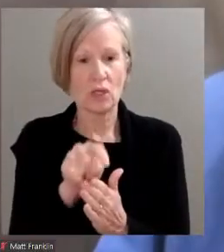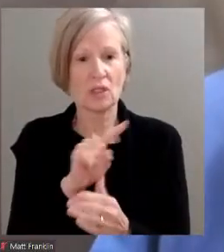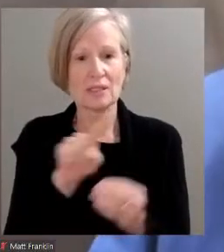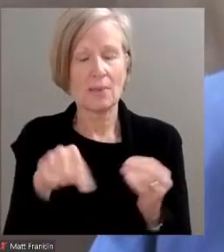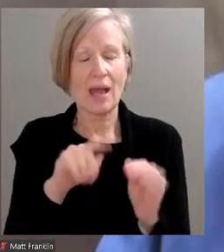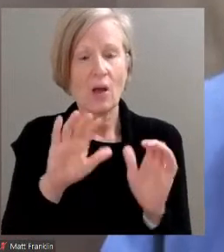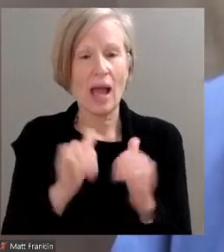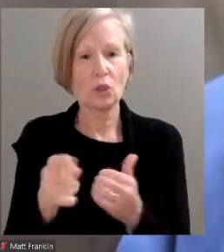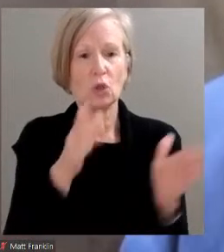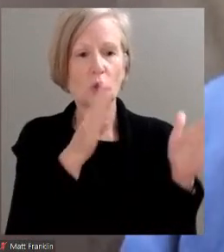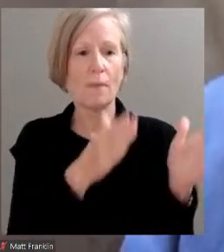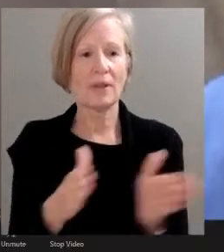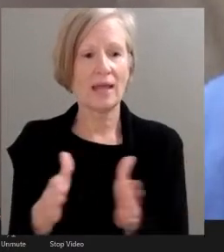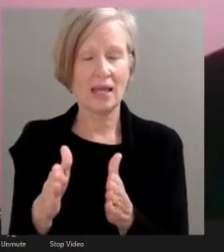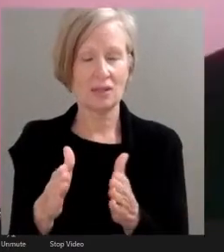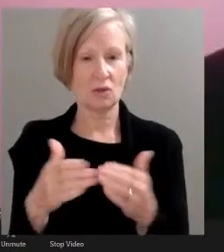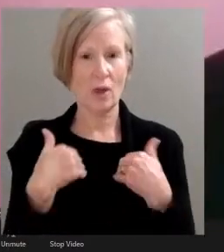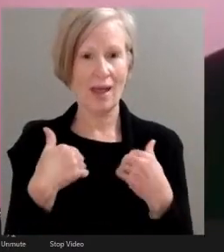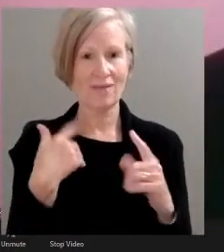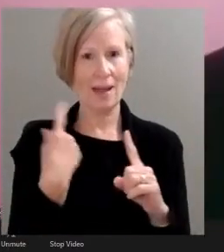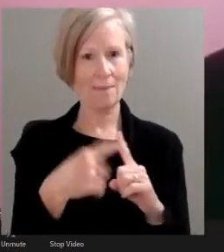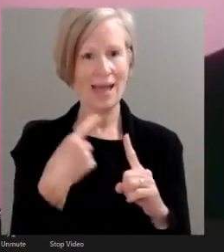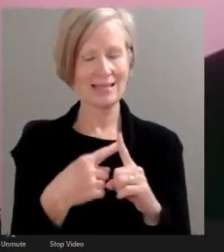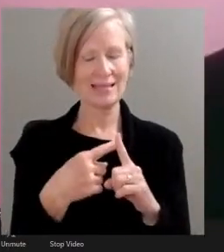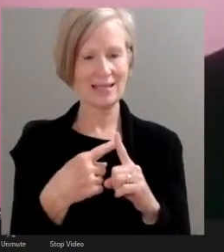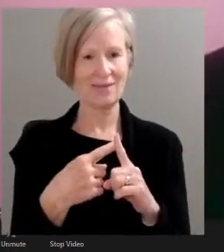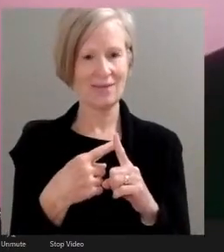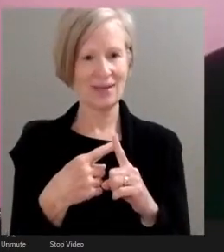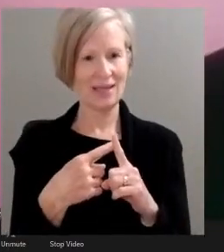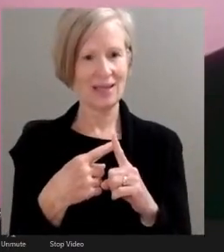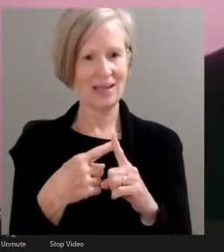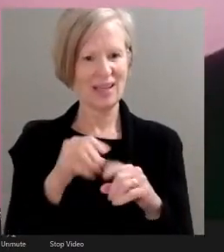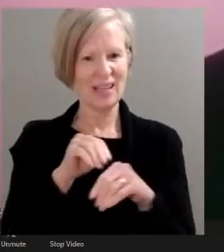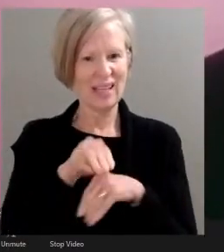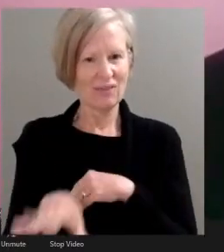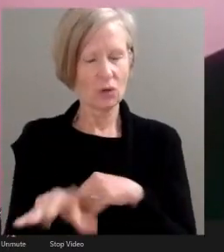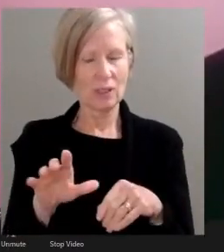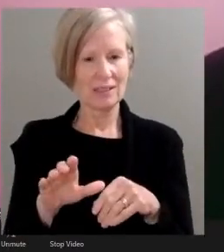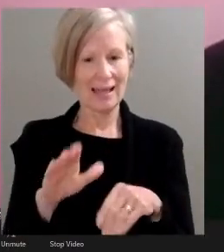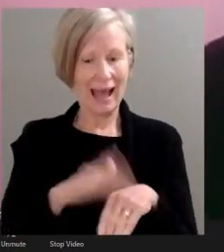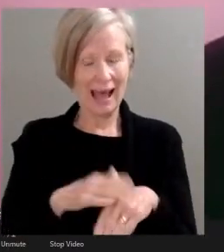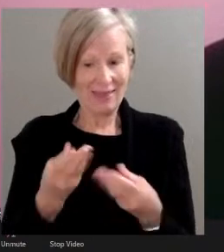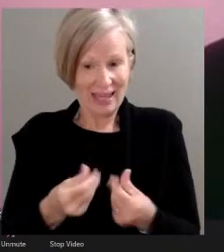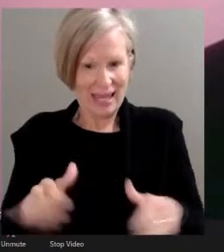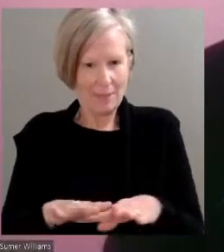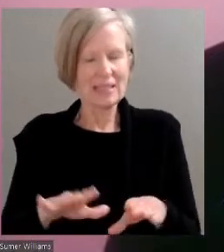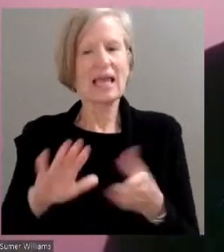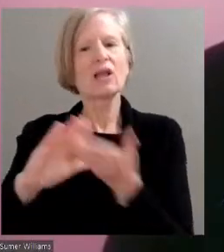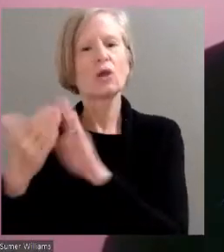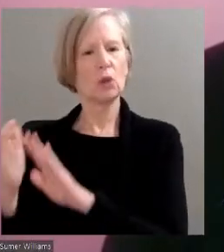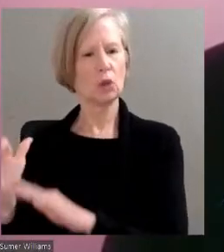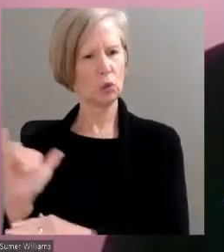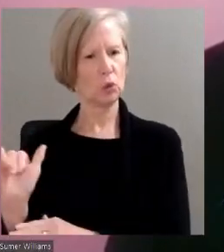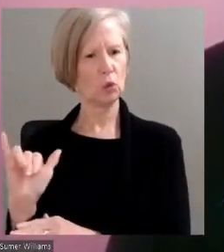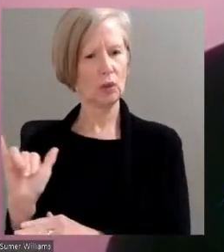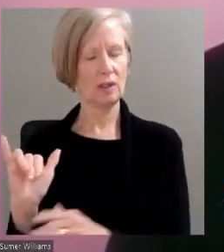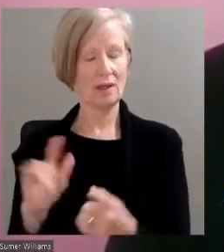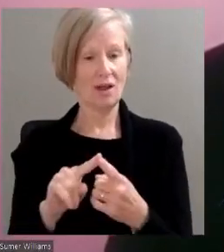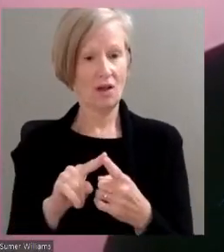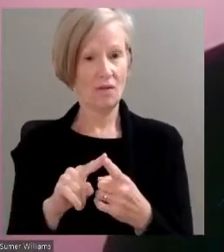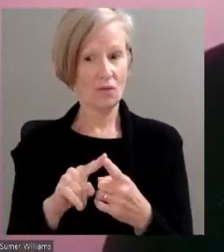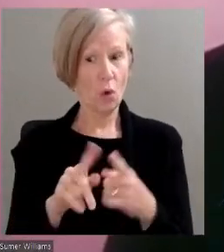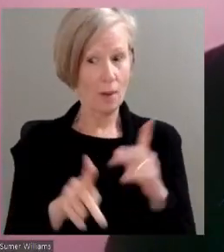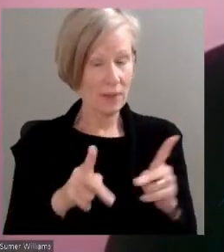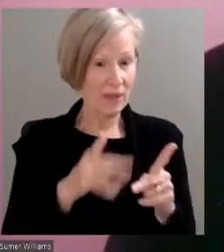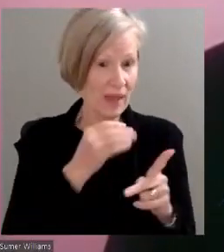you plan to have a positive impact on our campus and community alike. For our at-home audience, don't